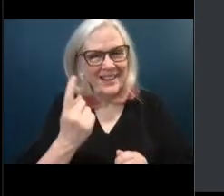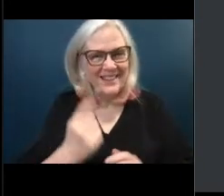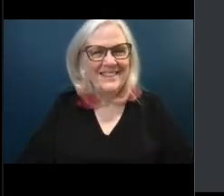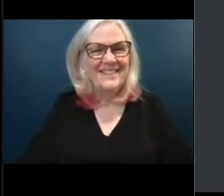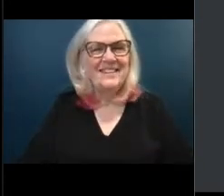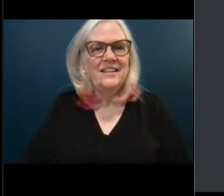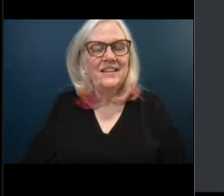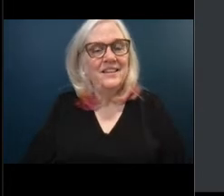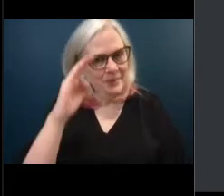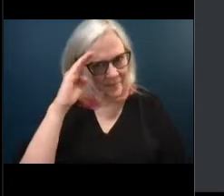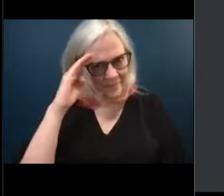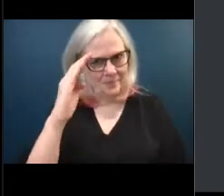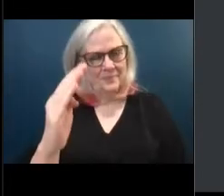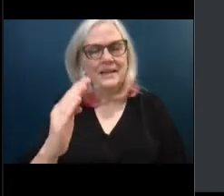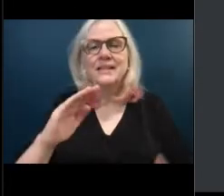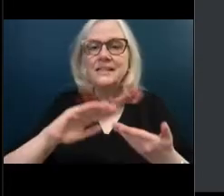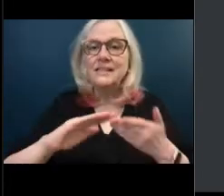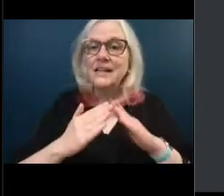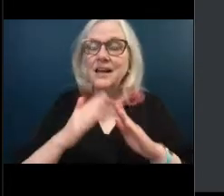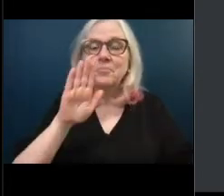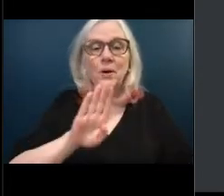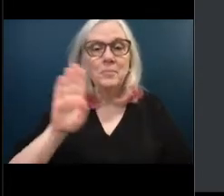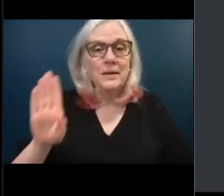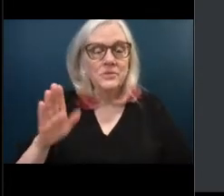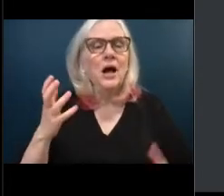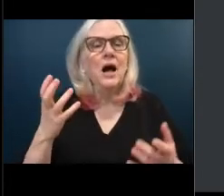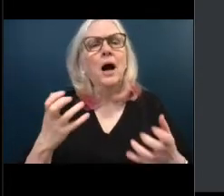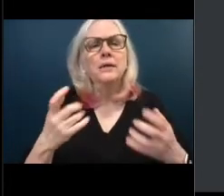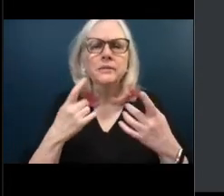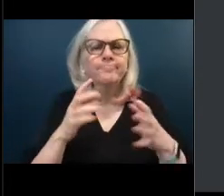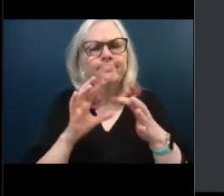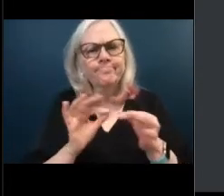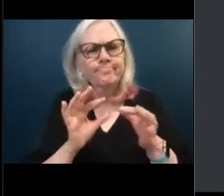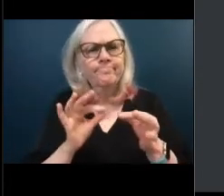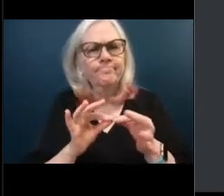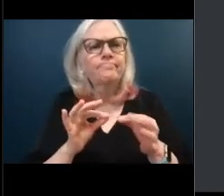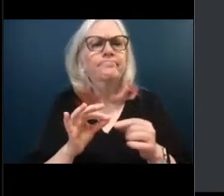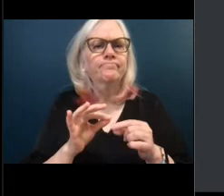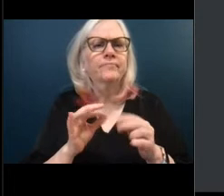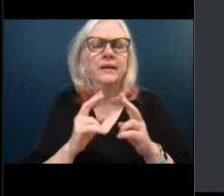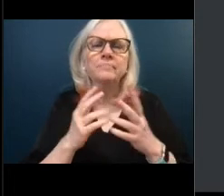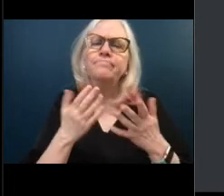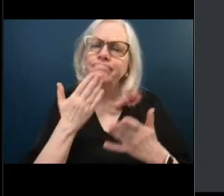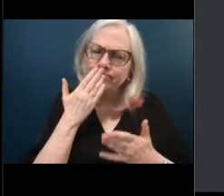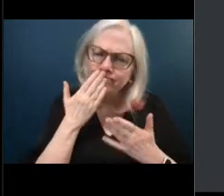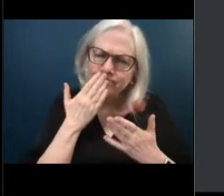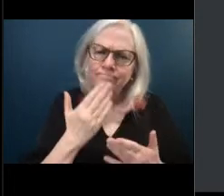Hello, City of Boynton Beach. I just wanted to say a very special thank you,